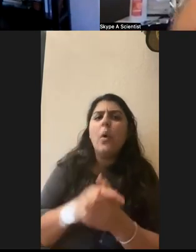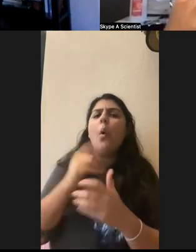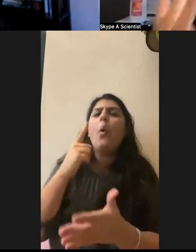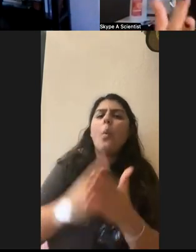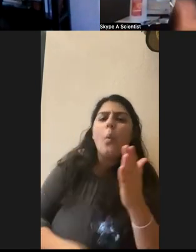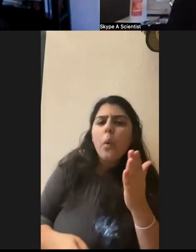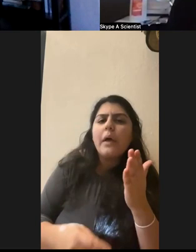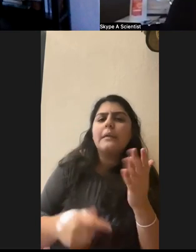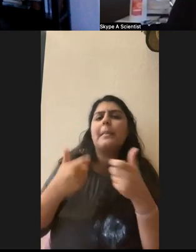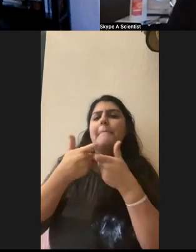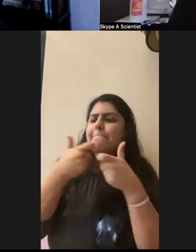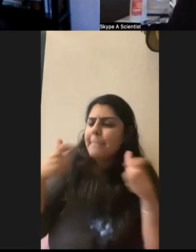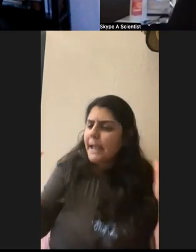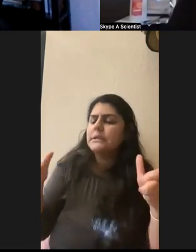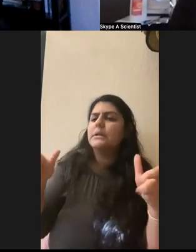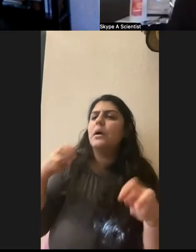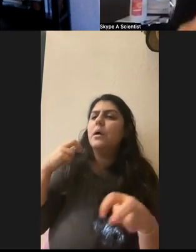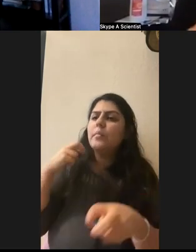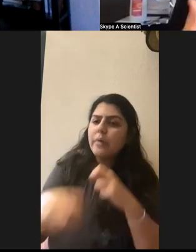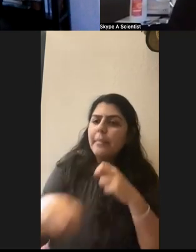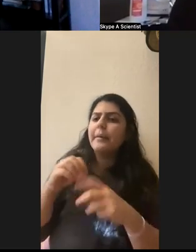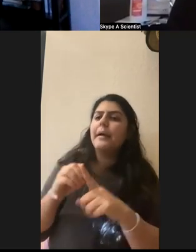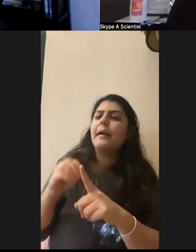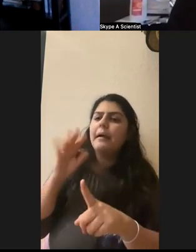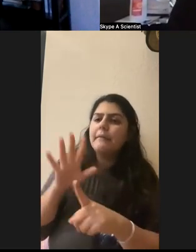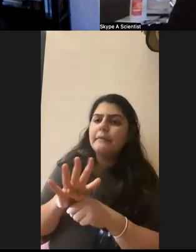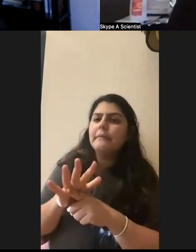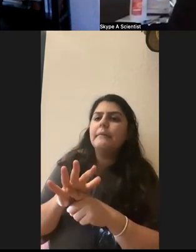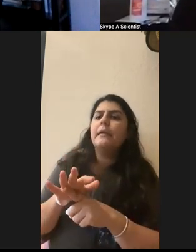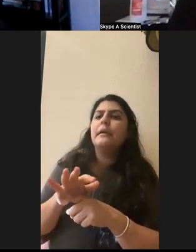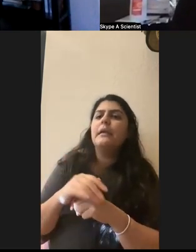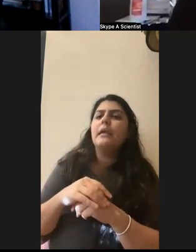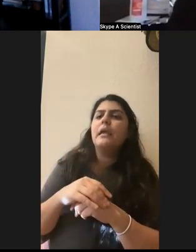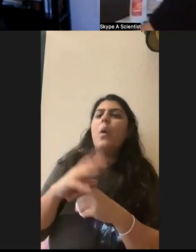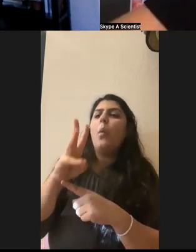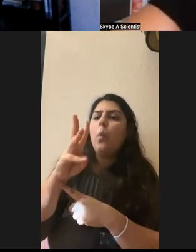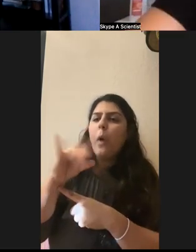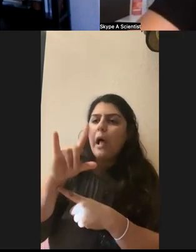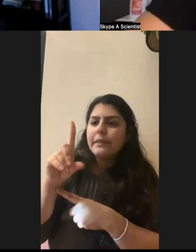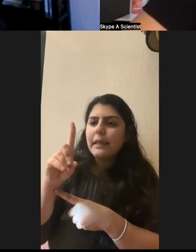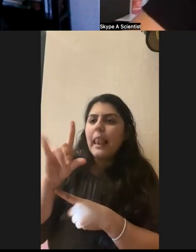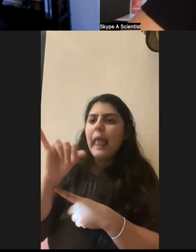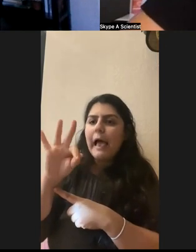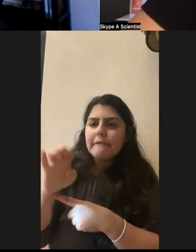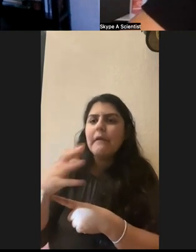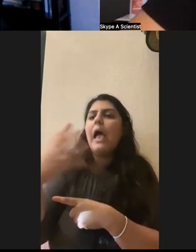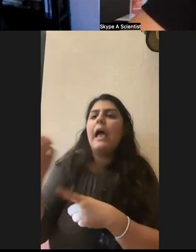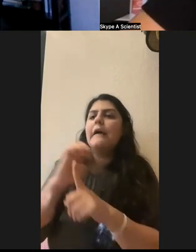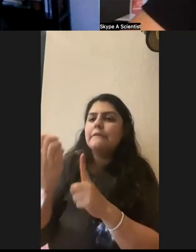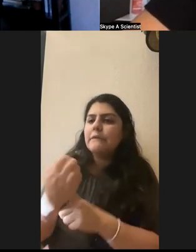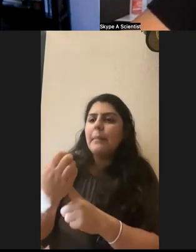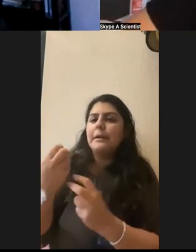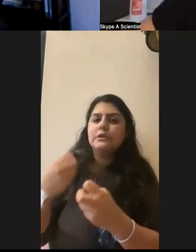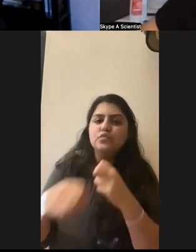like the biggest problems, um, affecting wildlife and environmental issues today? What are the biggest issues? Uh, the big,